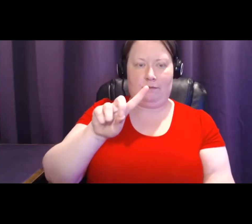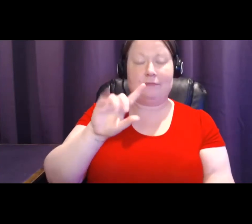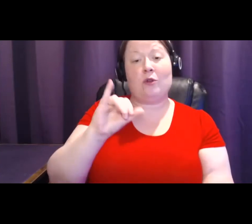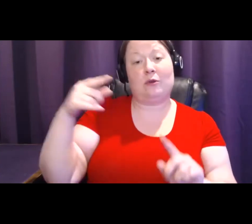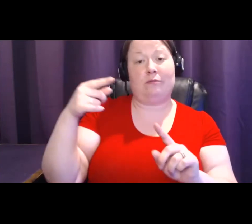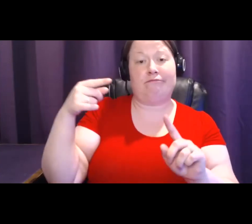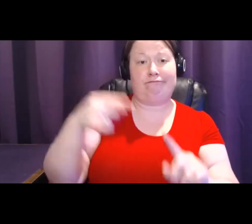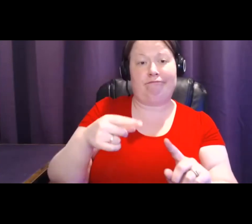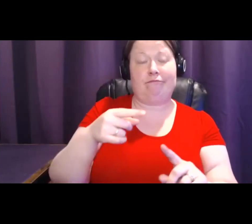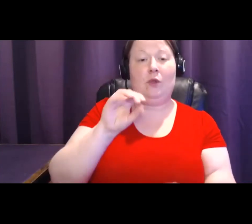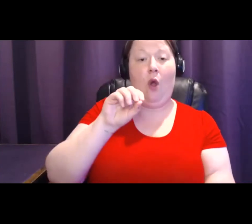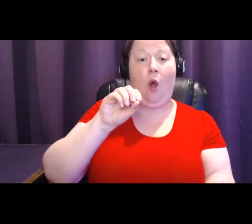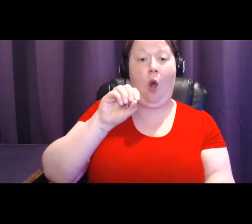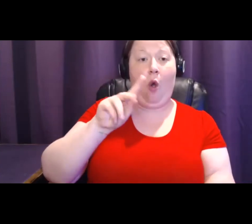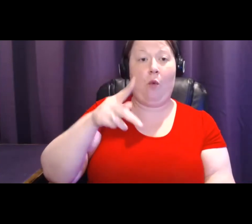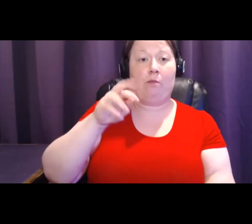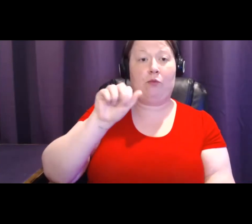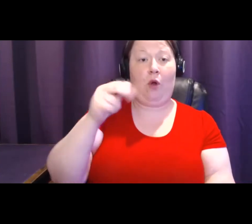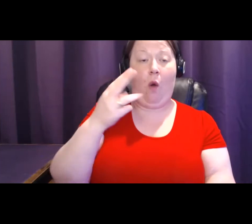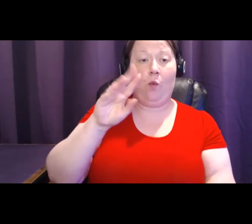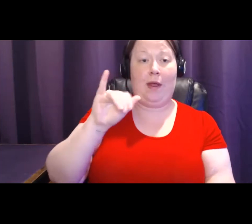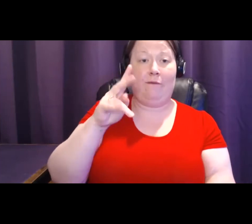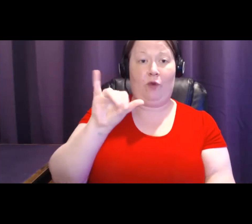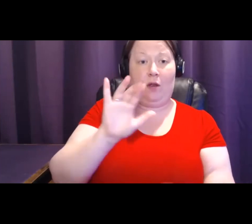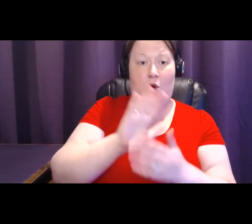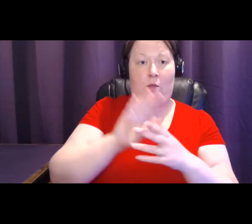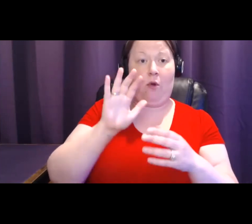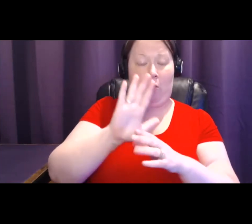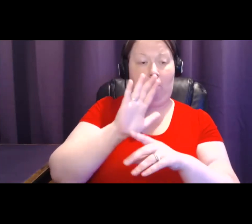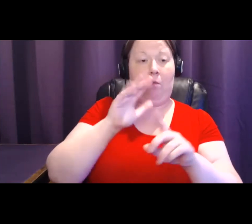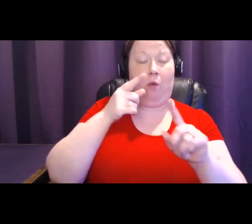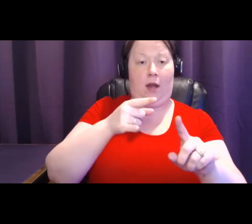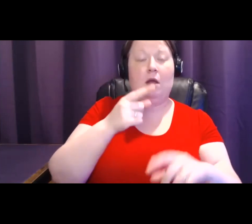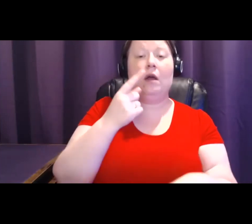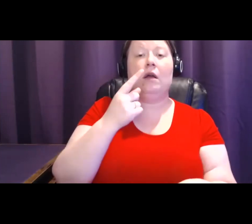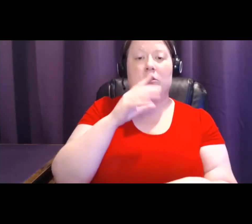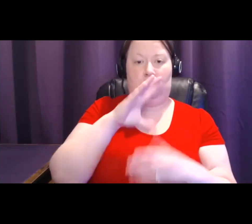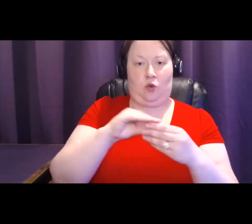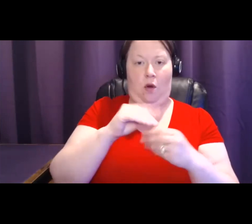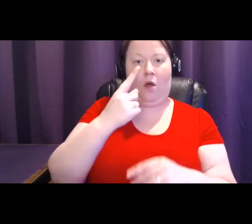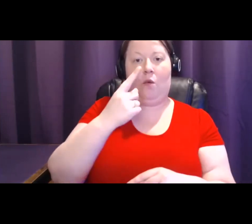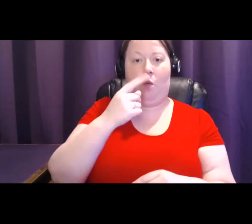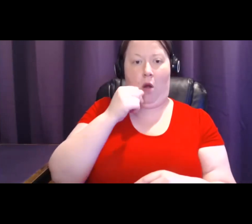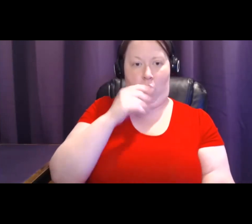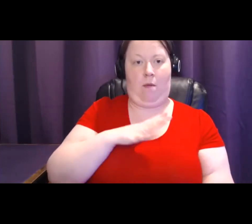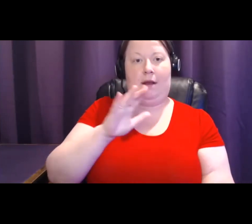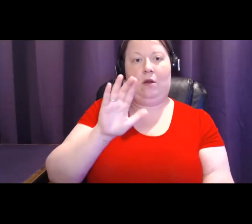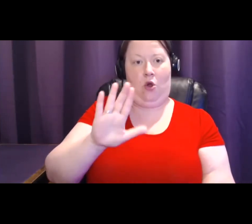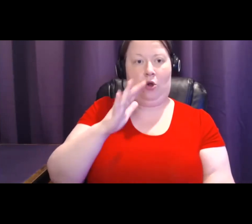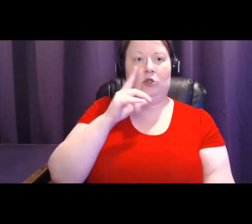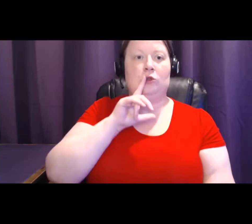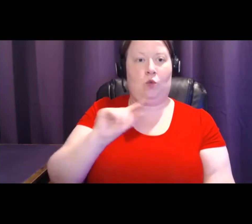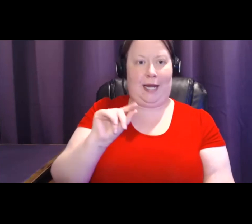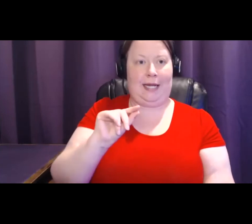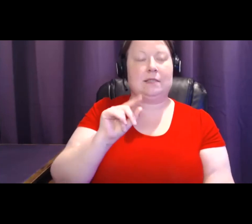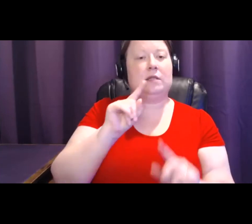a story of a young woman in her 20s who attended one of our events and heard Dr. Brum say, you